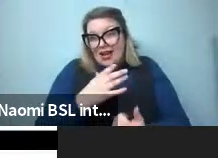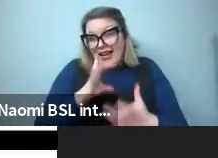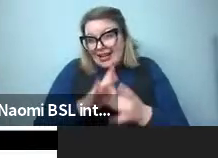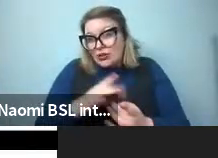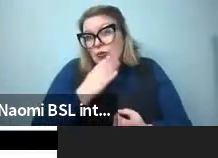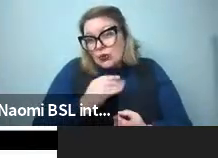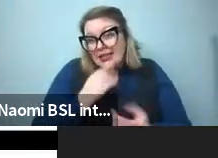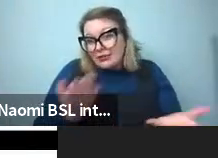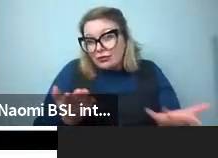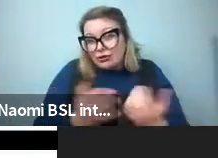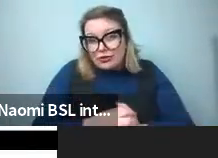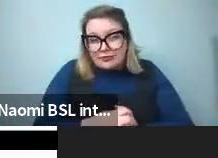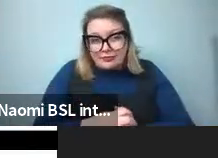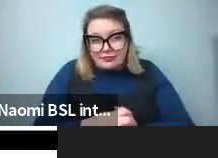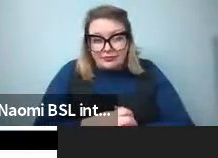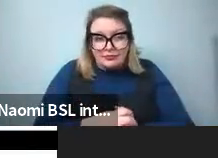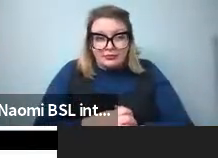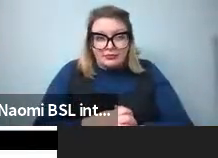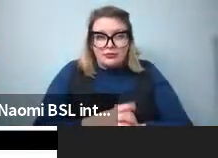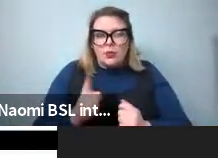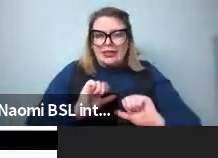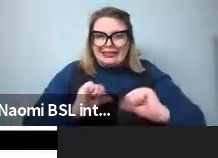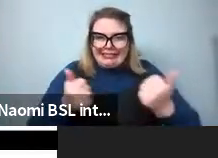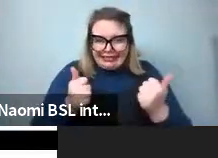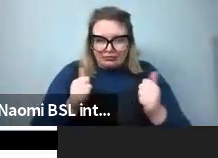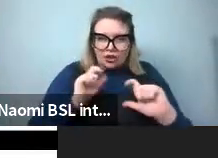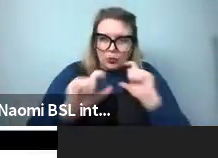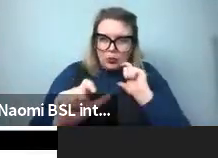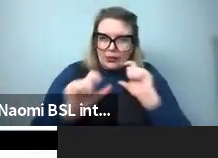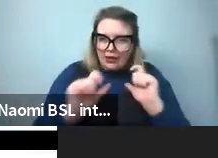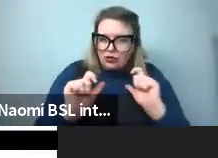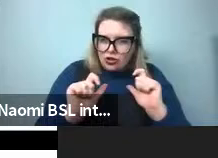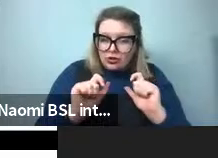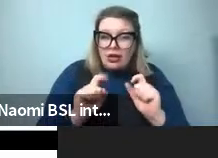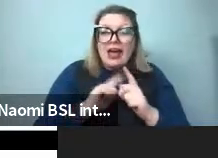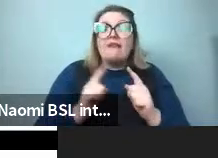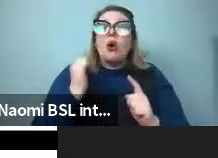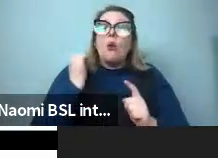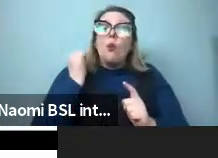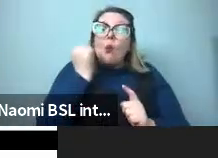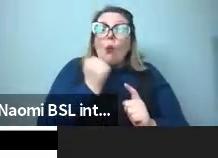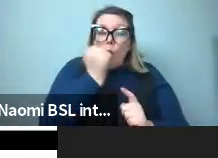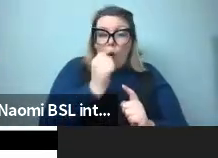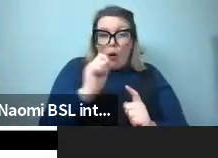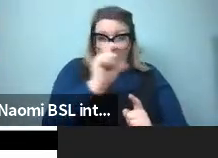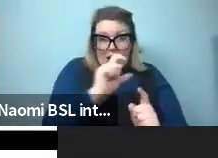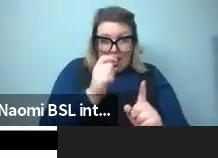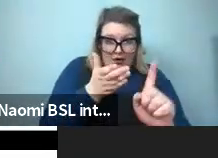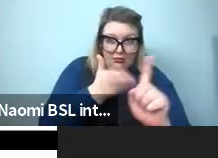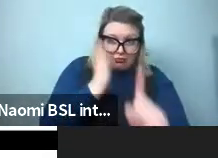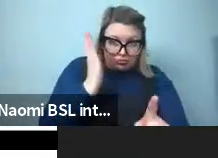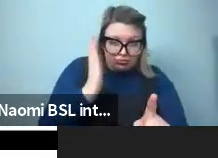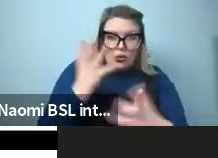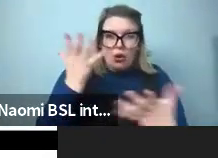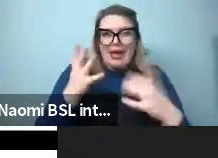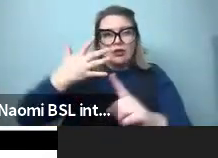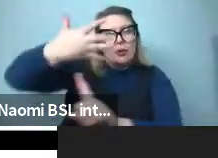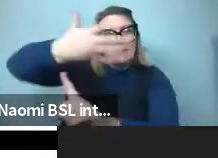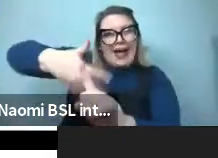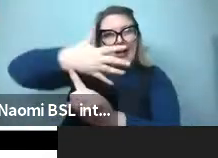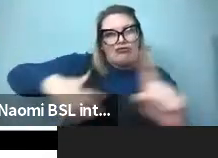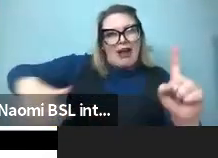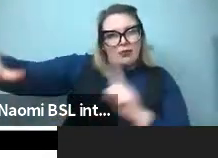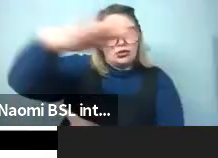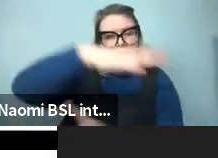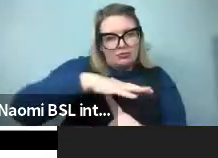with efficient communication. Warm colors, maybe pick out objects against backgrounds of cool colors, okay? So